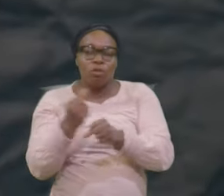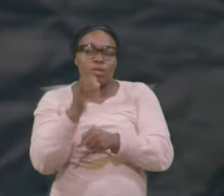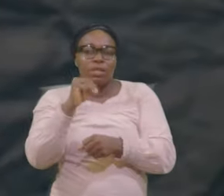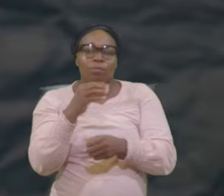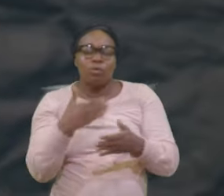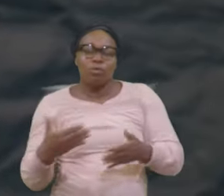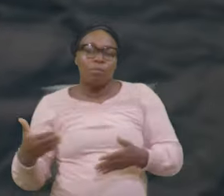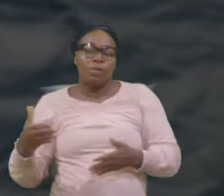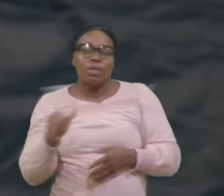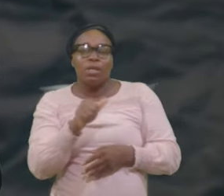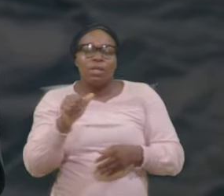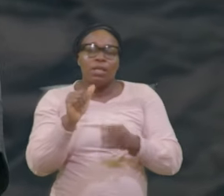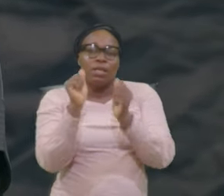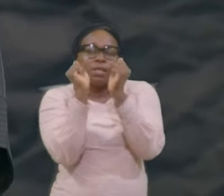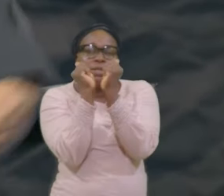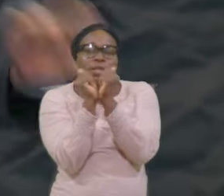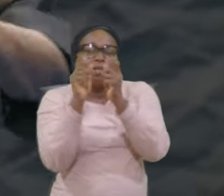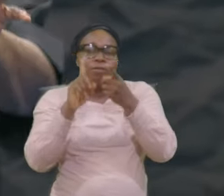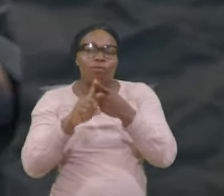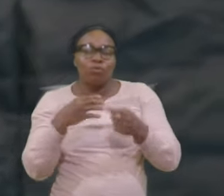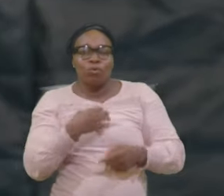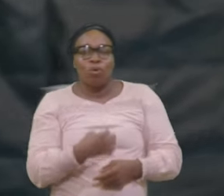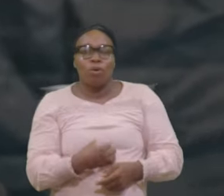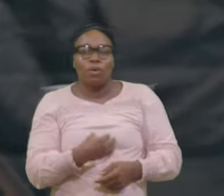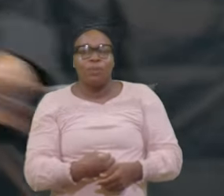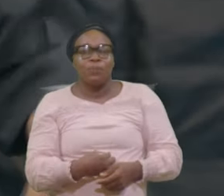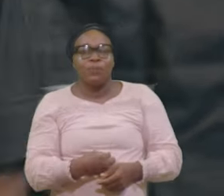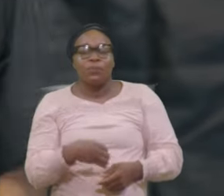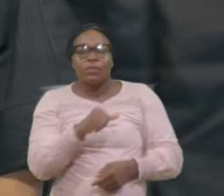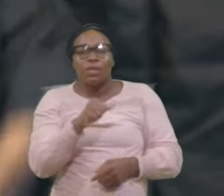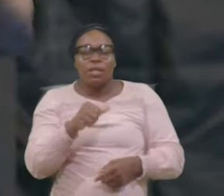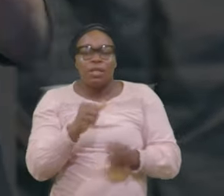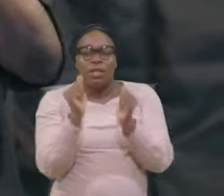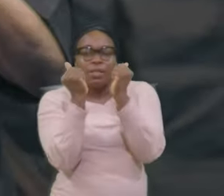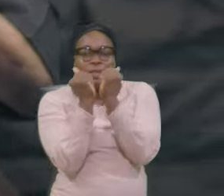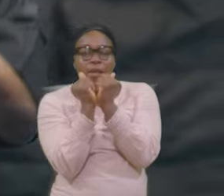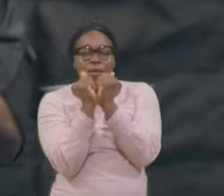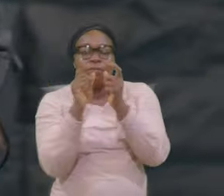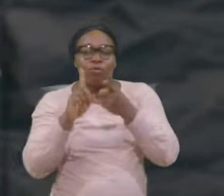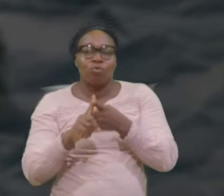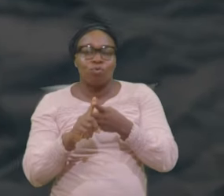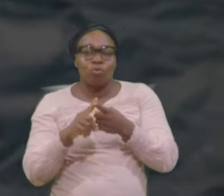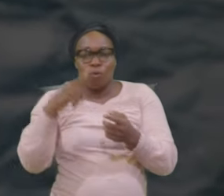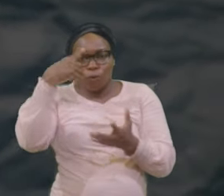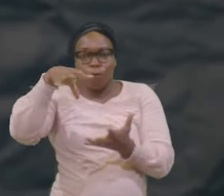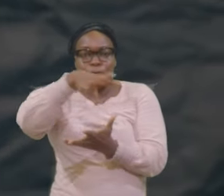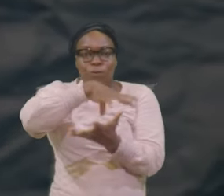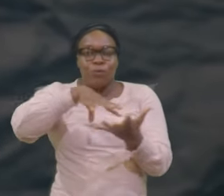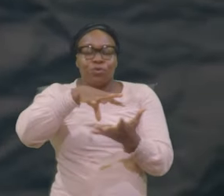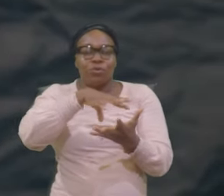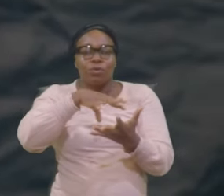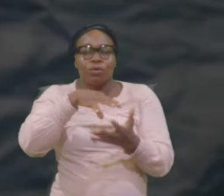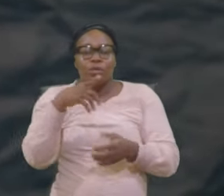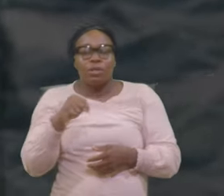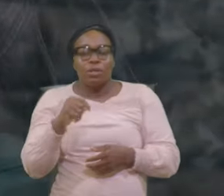slave To hunger A slave To confusion The man Who goes Away